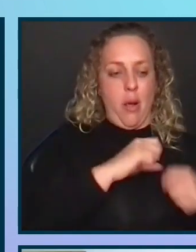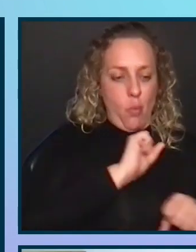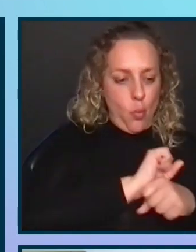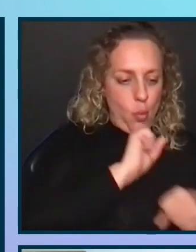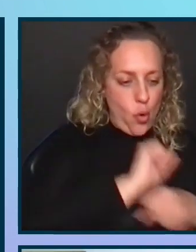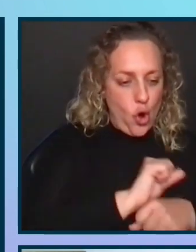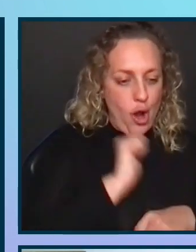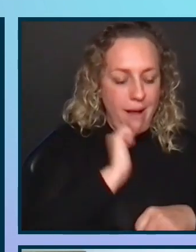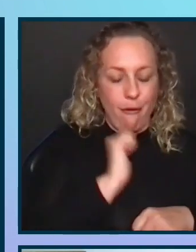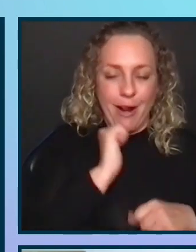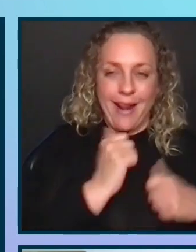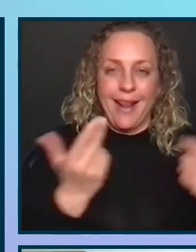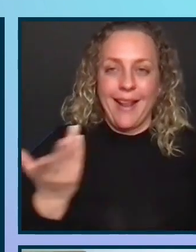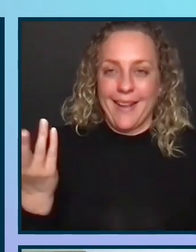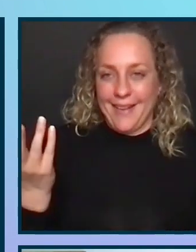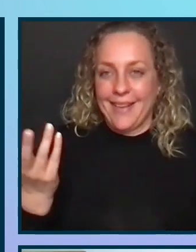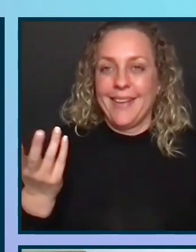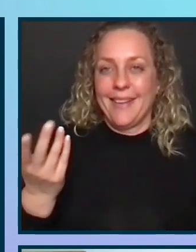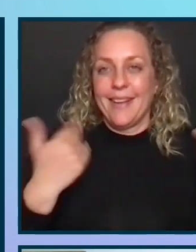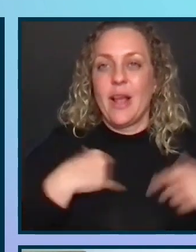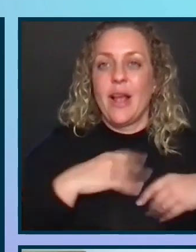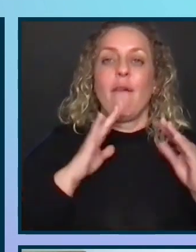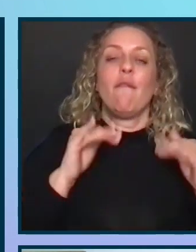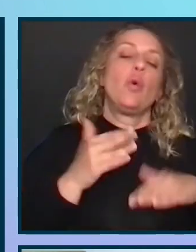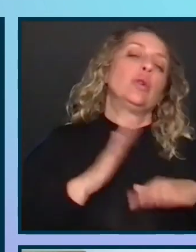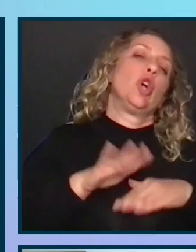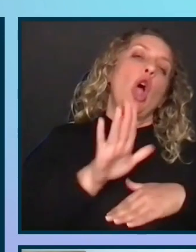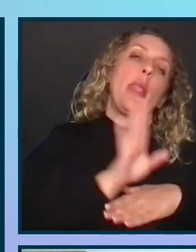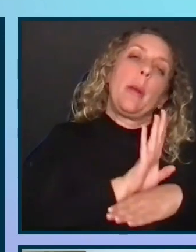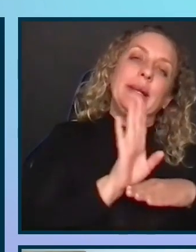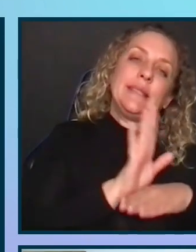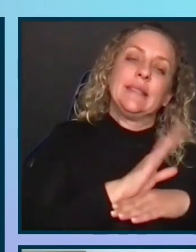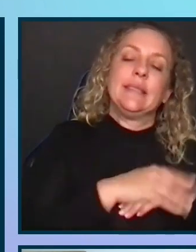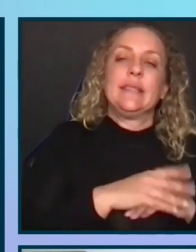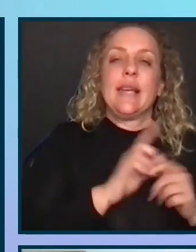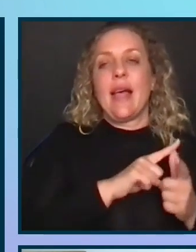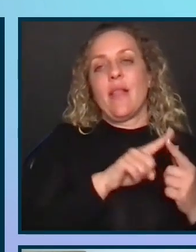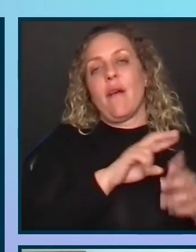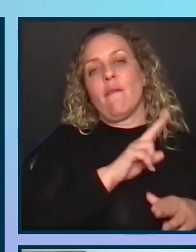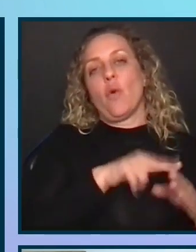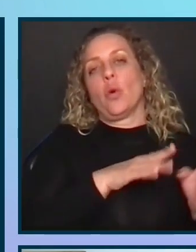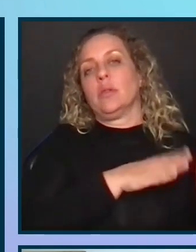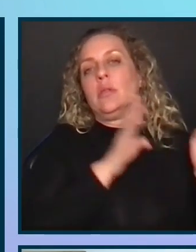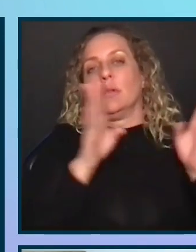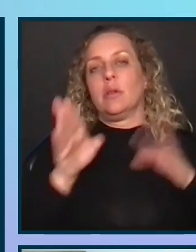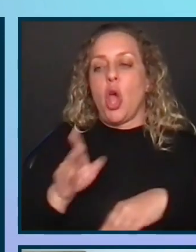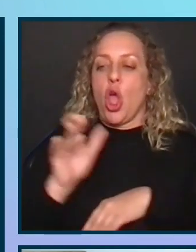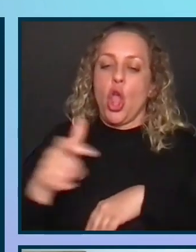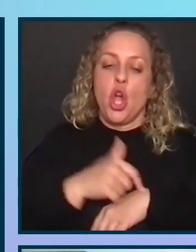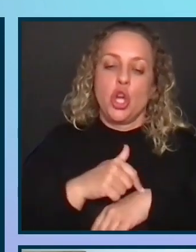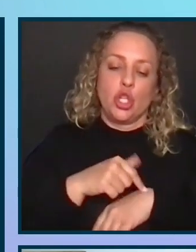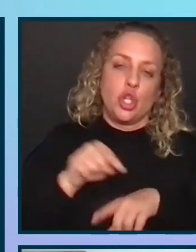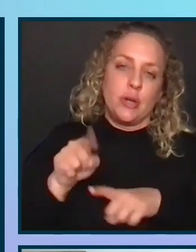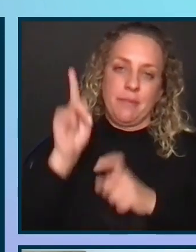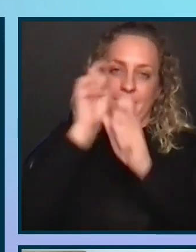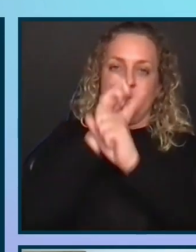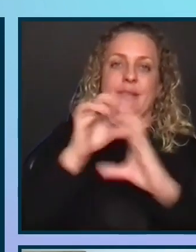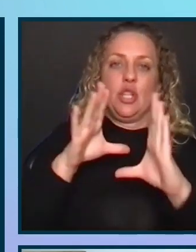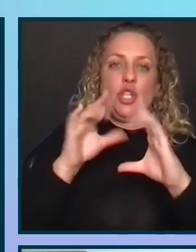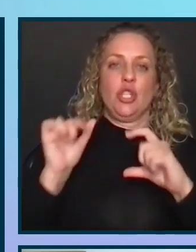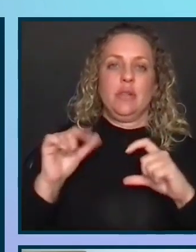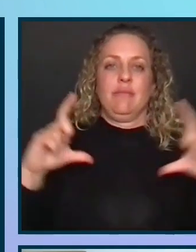every day. It also focuses on their business. then, of course, long-term vision is